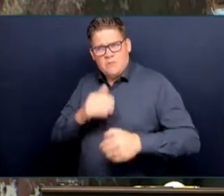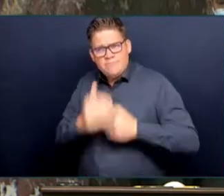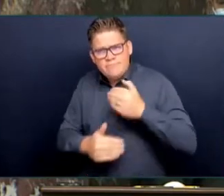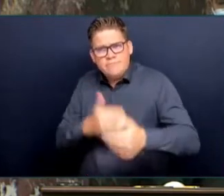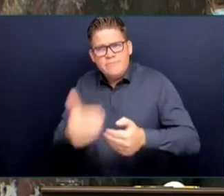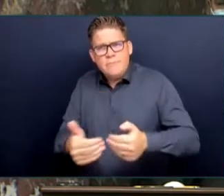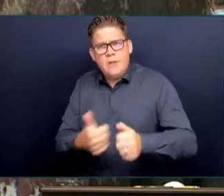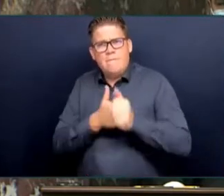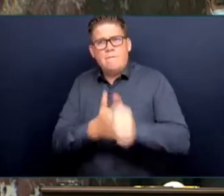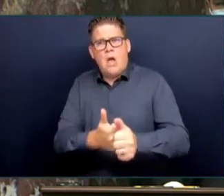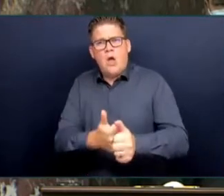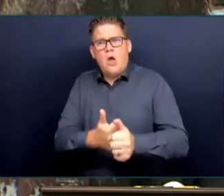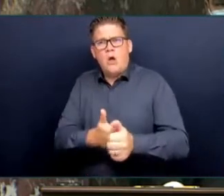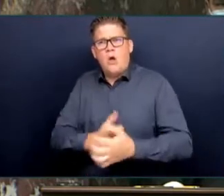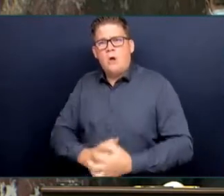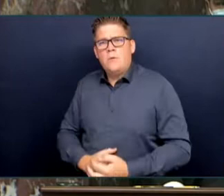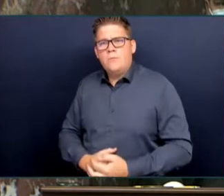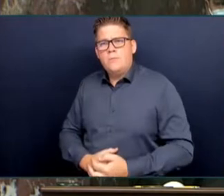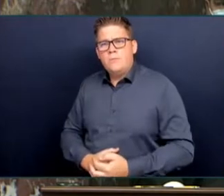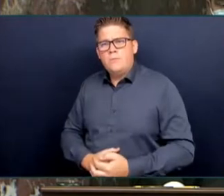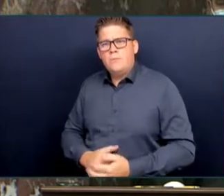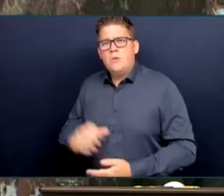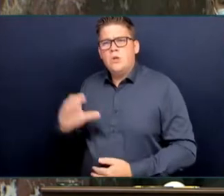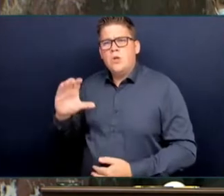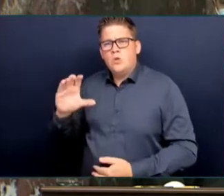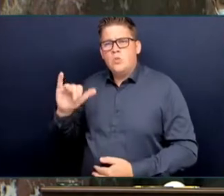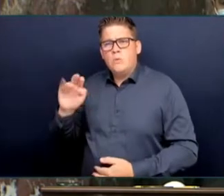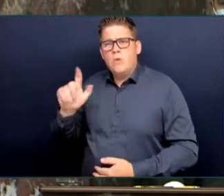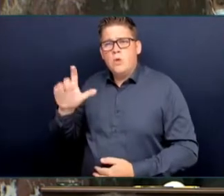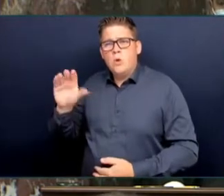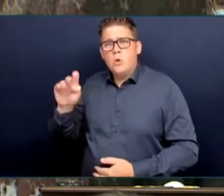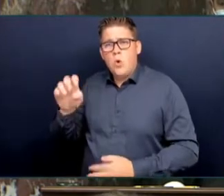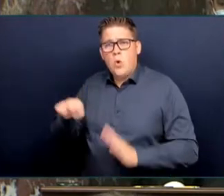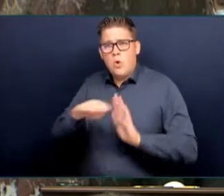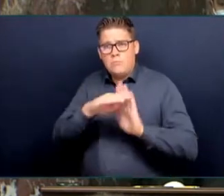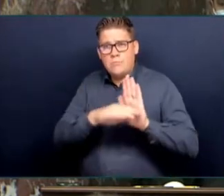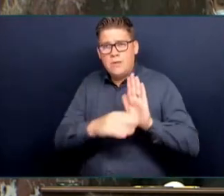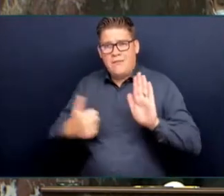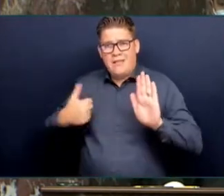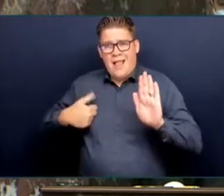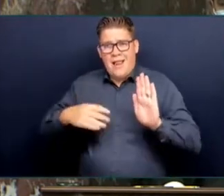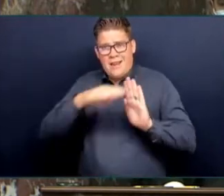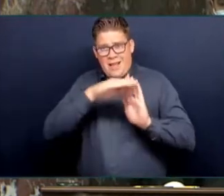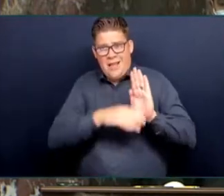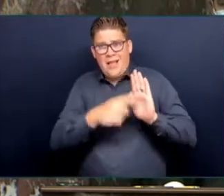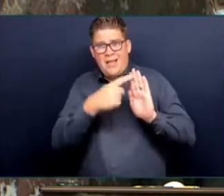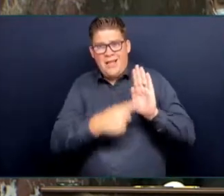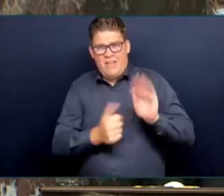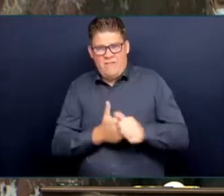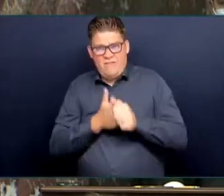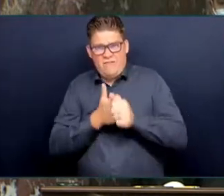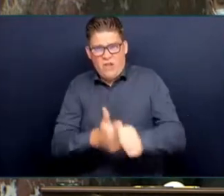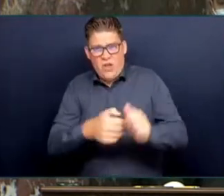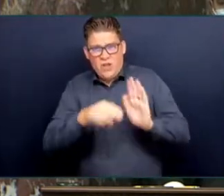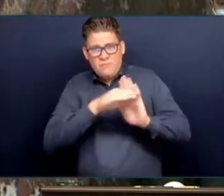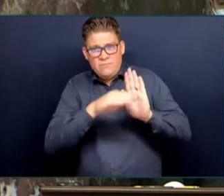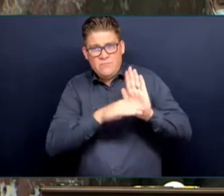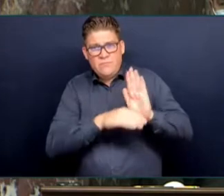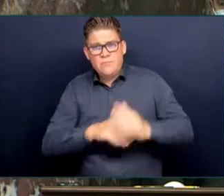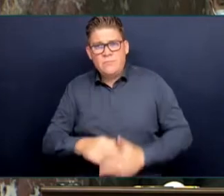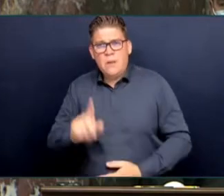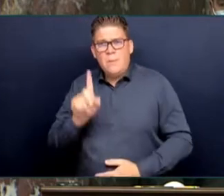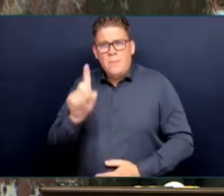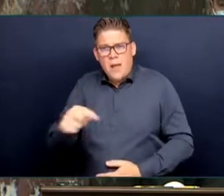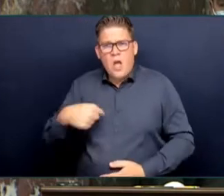and Freedoms to simply wave a magic wand and say, this is it. When we have people on the ground, Crown Council, every day doing their job under the